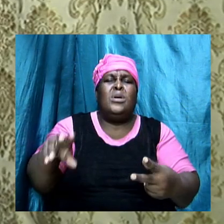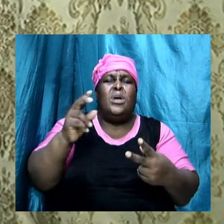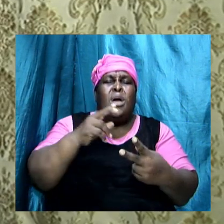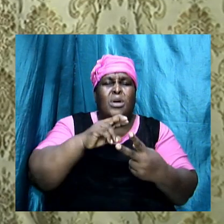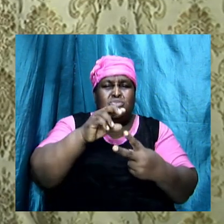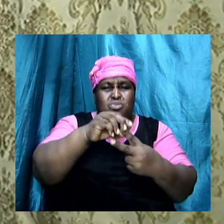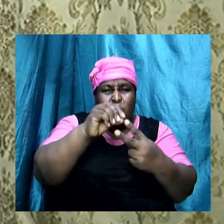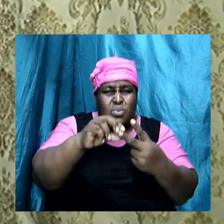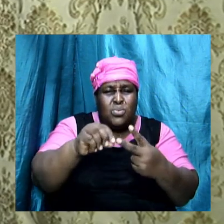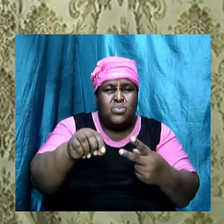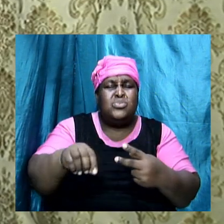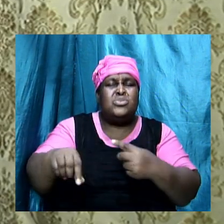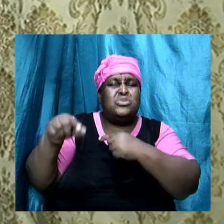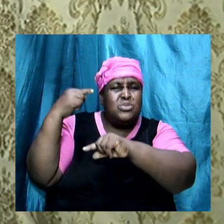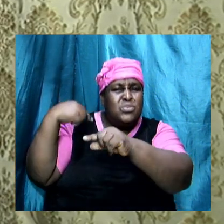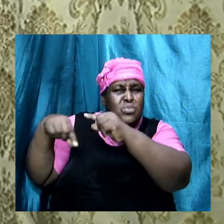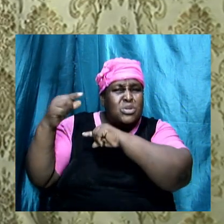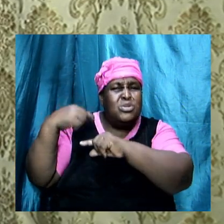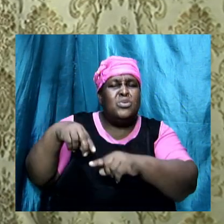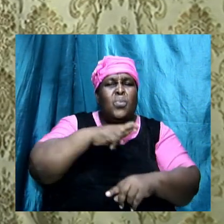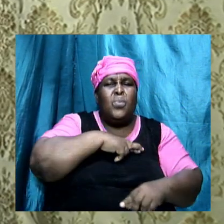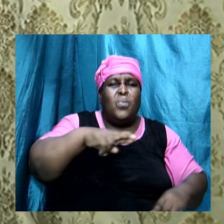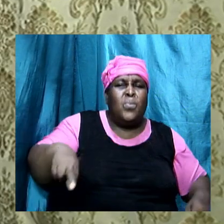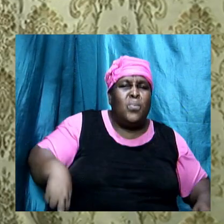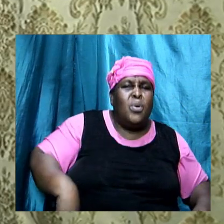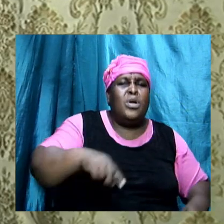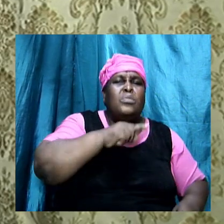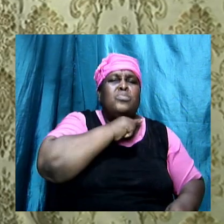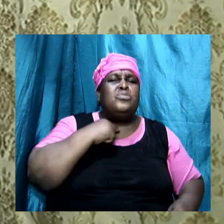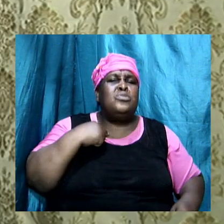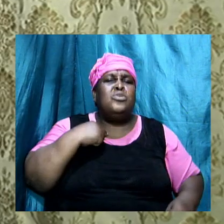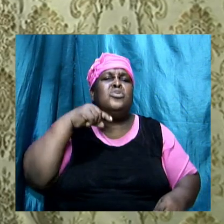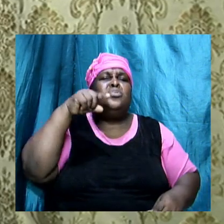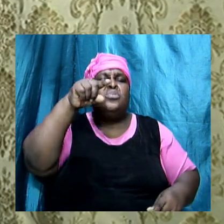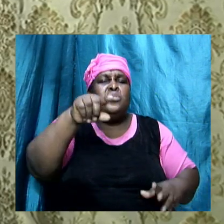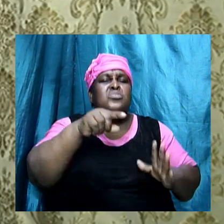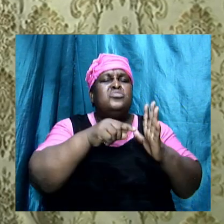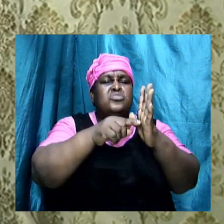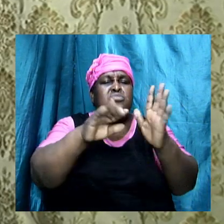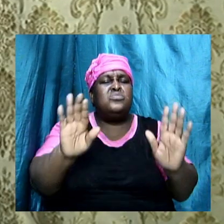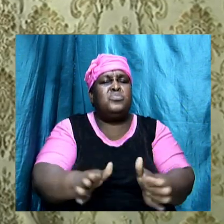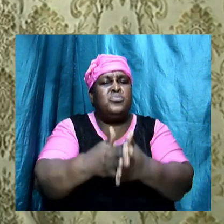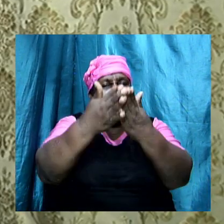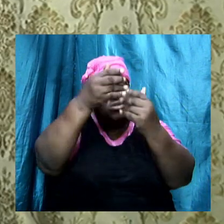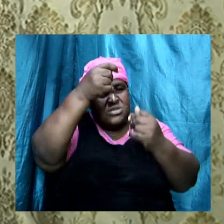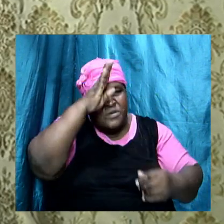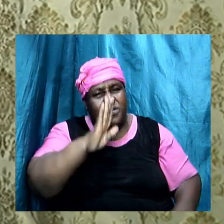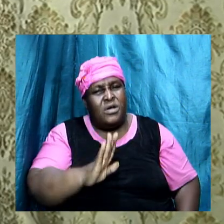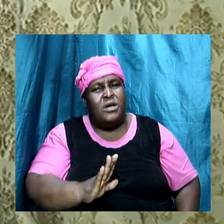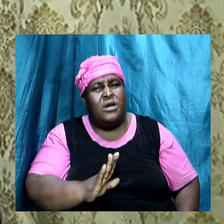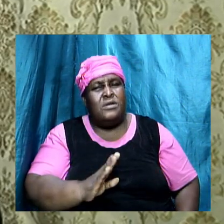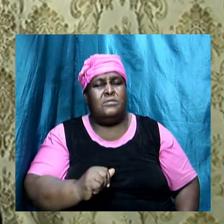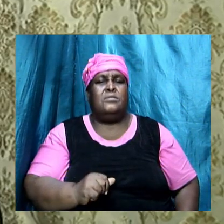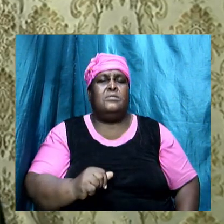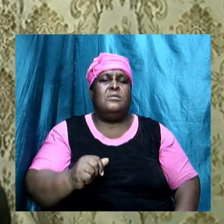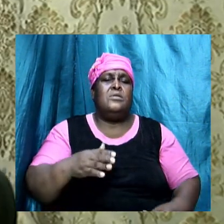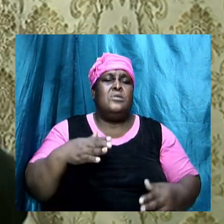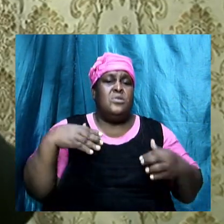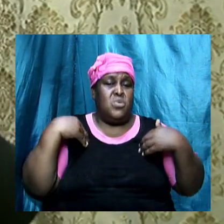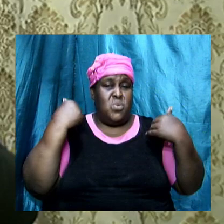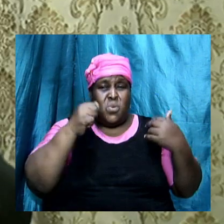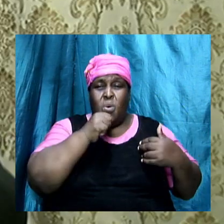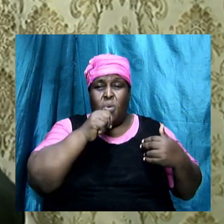holy nation, a peculiar people that you should show forth the praises of God. I want you to know, young ladies,